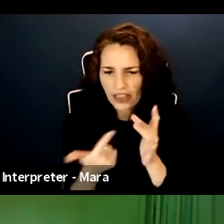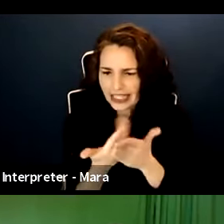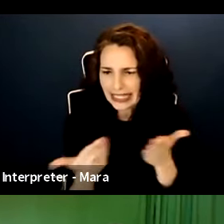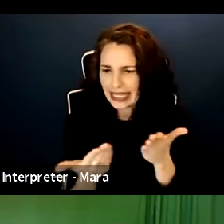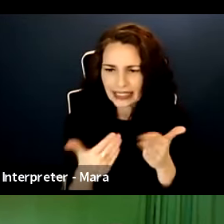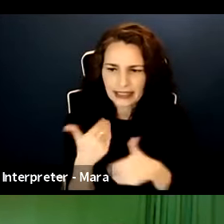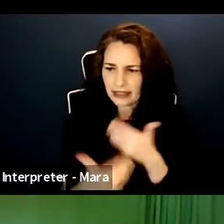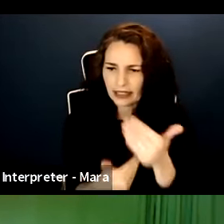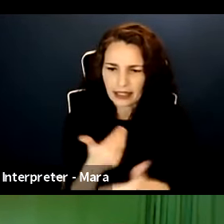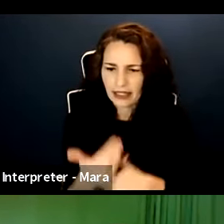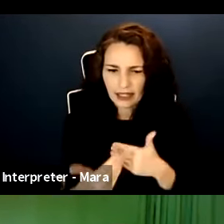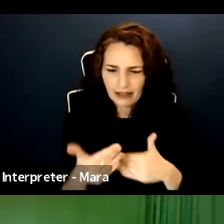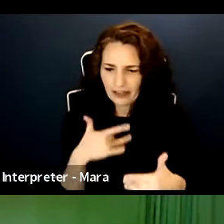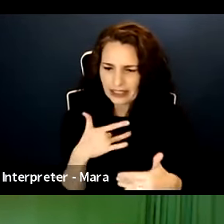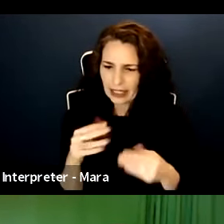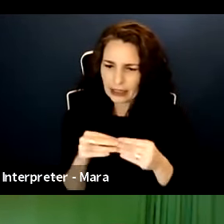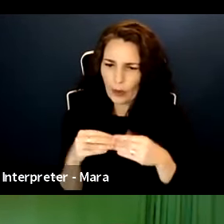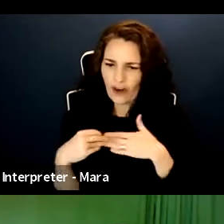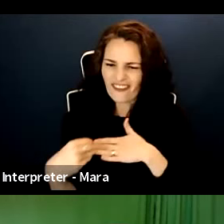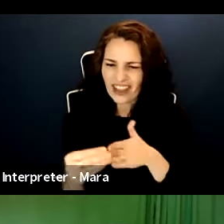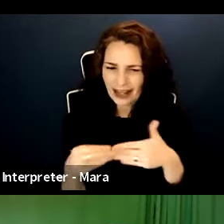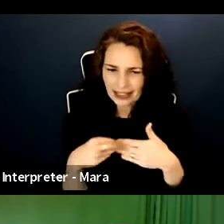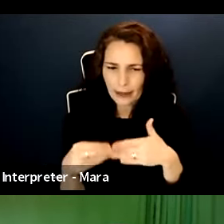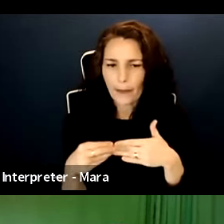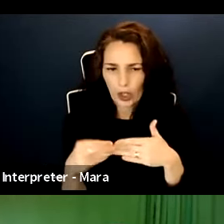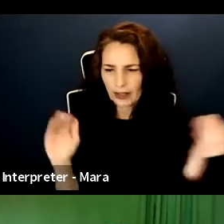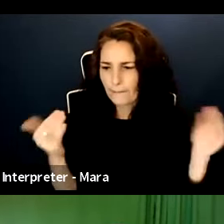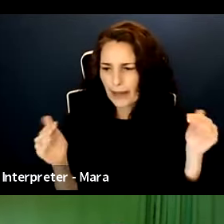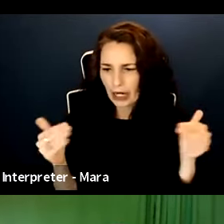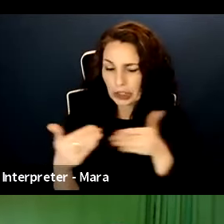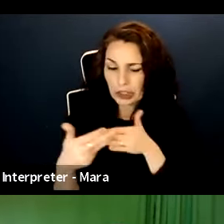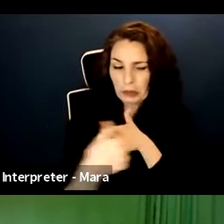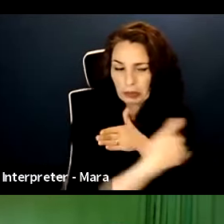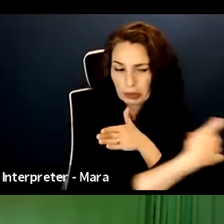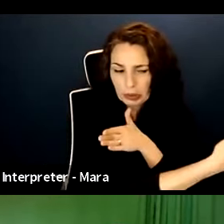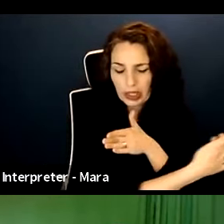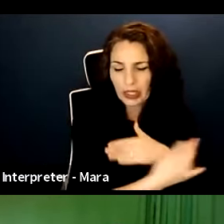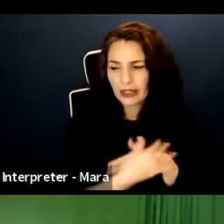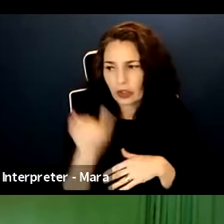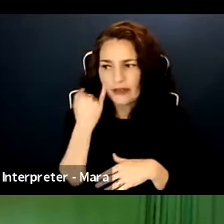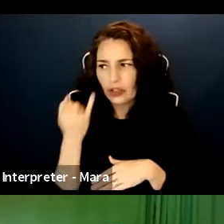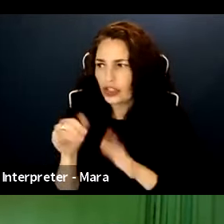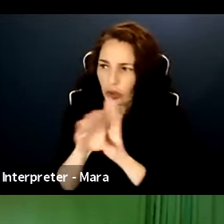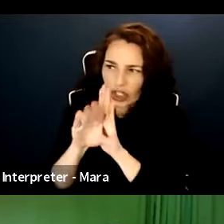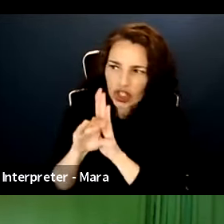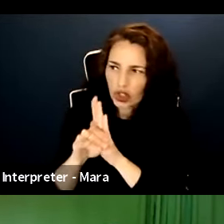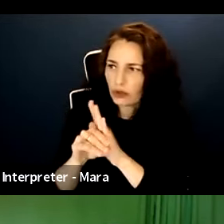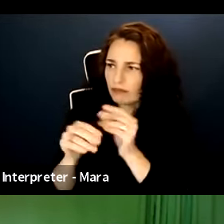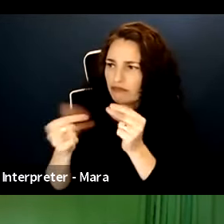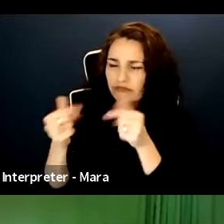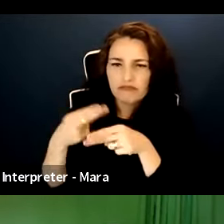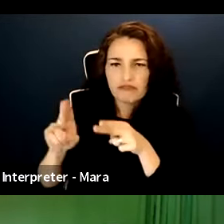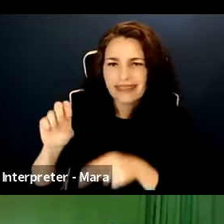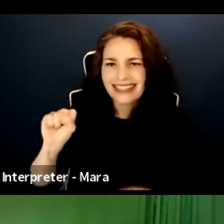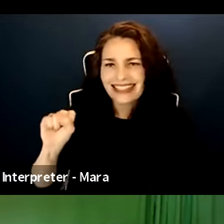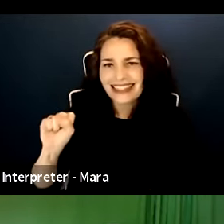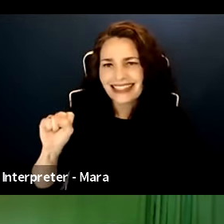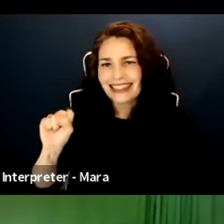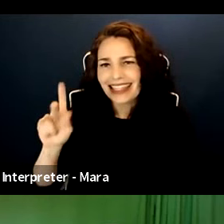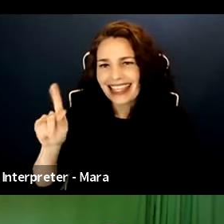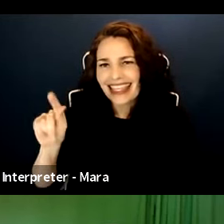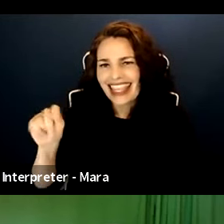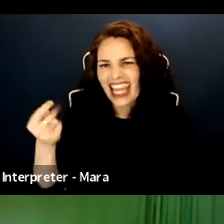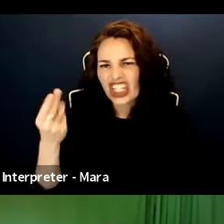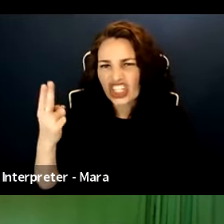you to have a lot more flexibility. I think, uh, you know, you want to shoot, uh, a sketch. Normally you have to, you know,